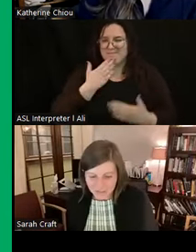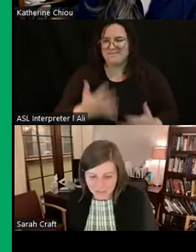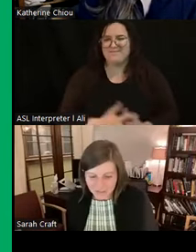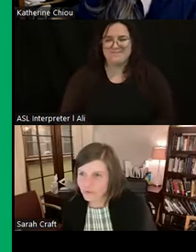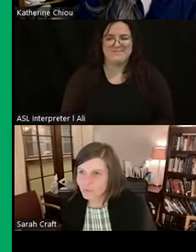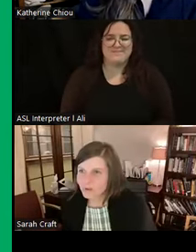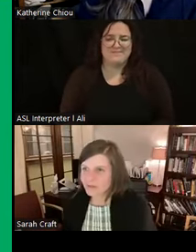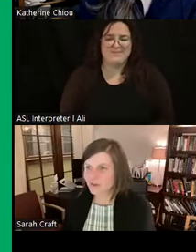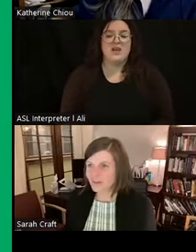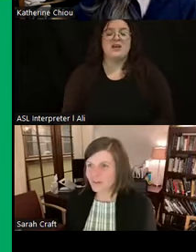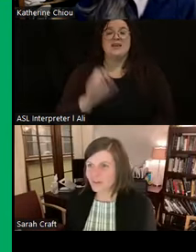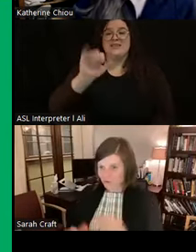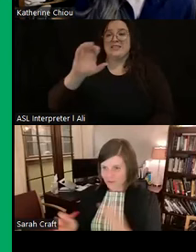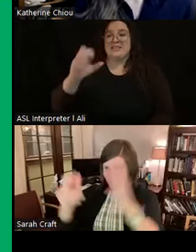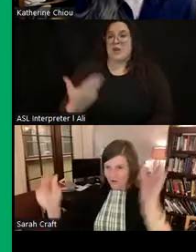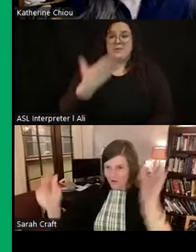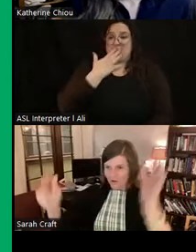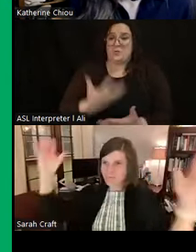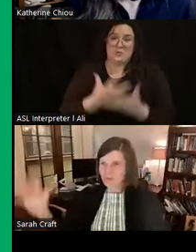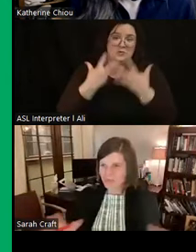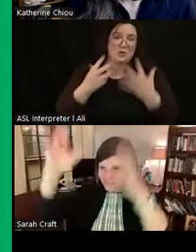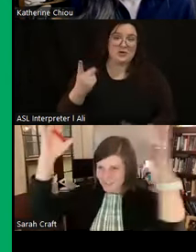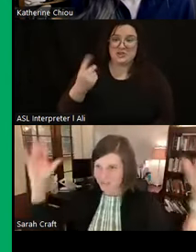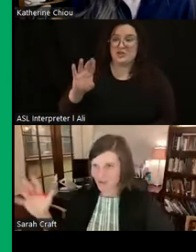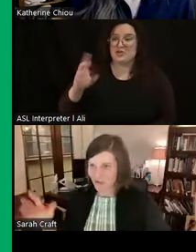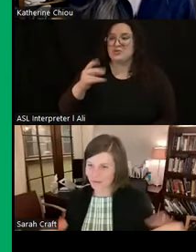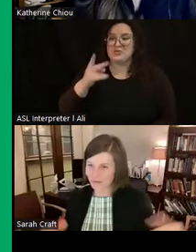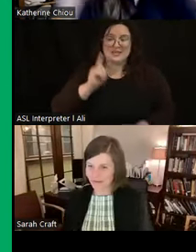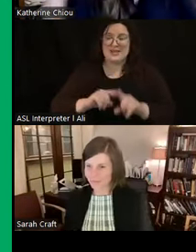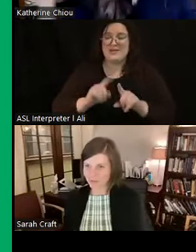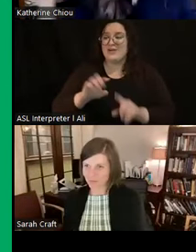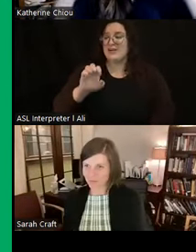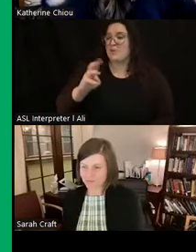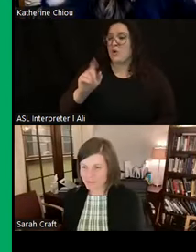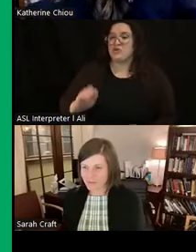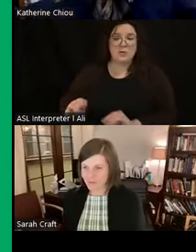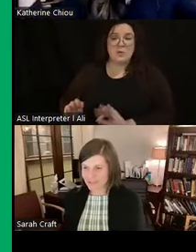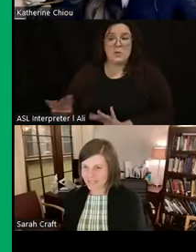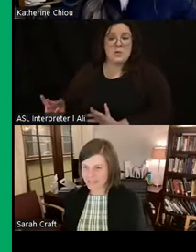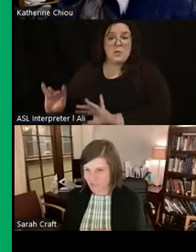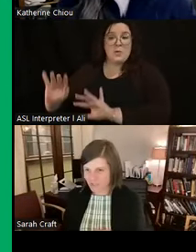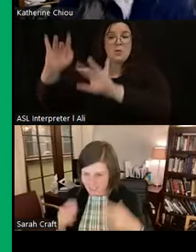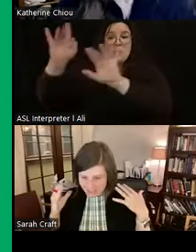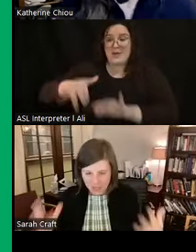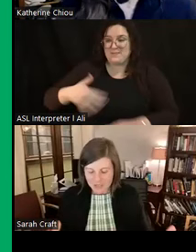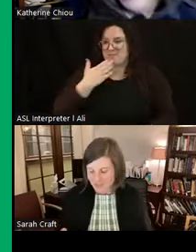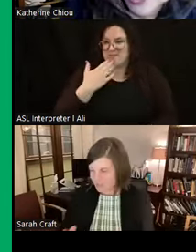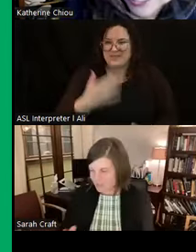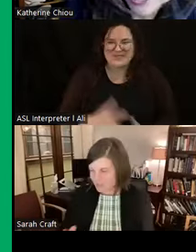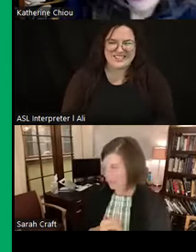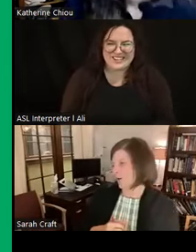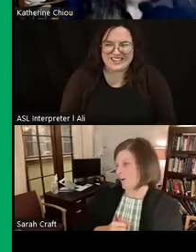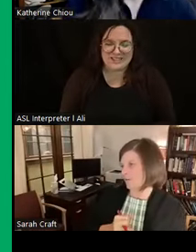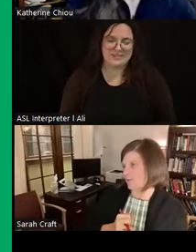Thank you so much, Dr. Chu. I see all the emojis rising up from the bottom of the sea. It